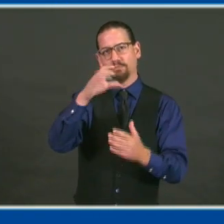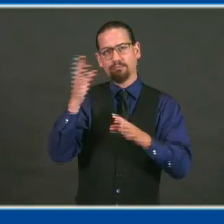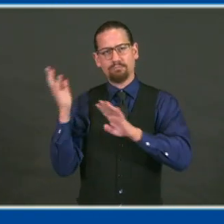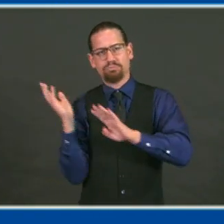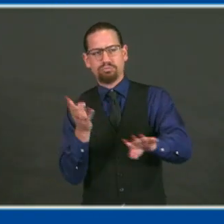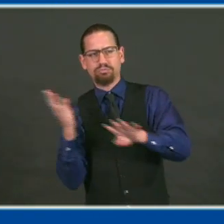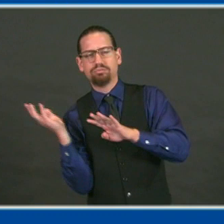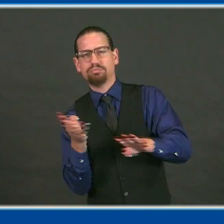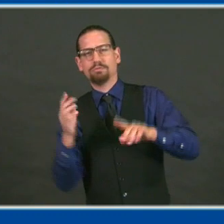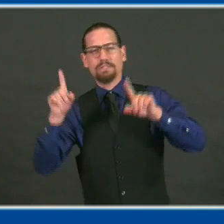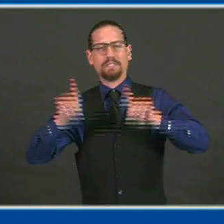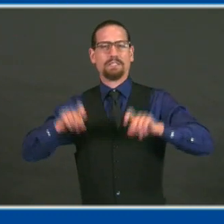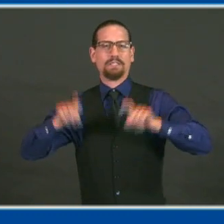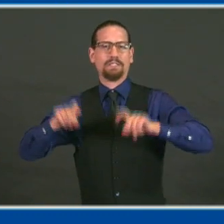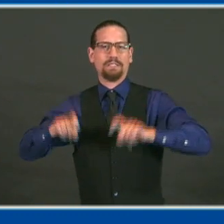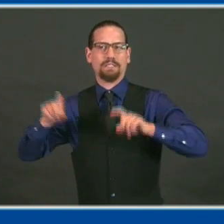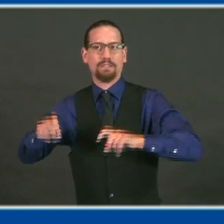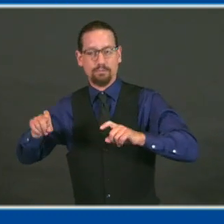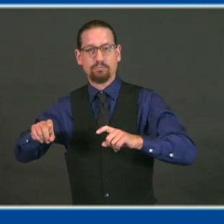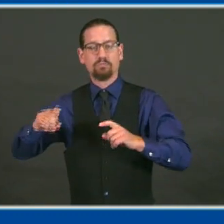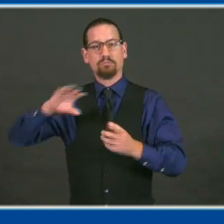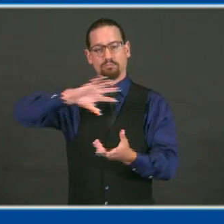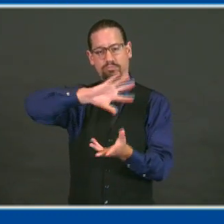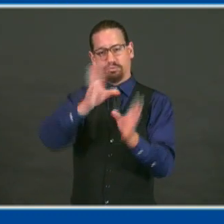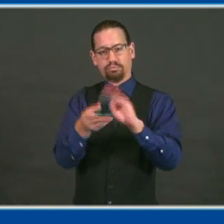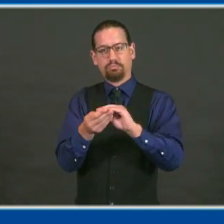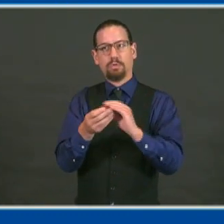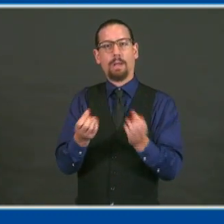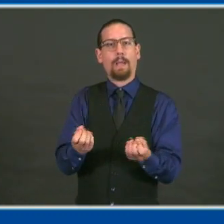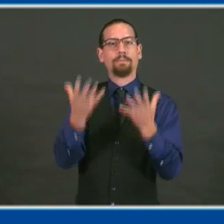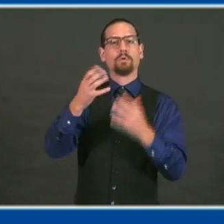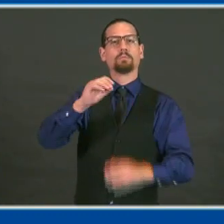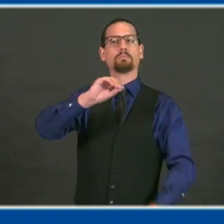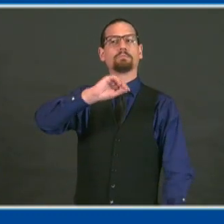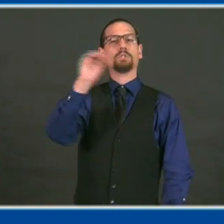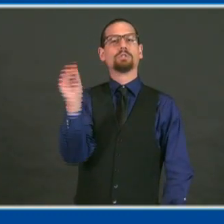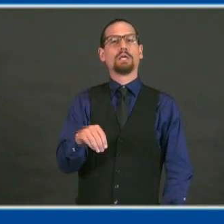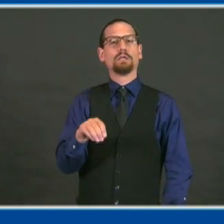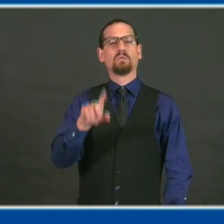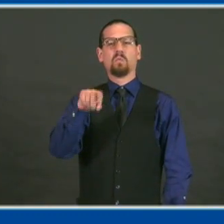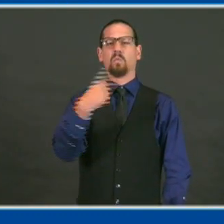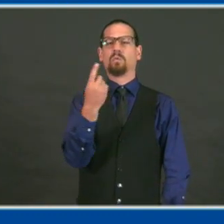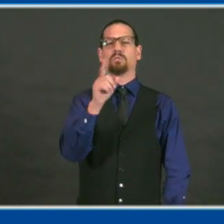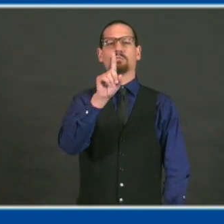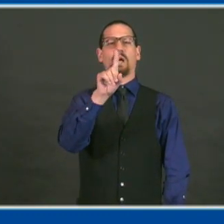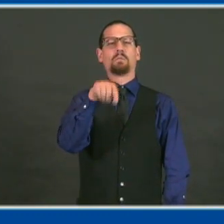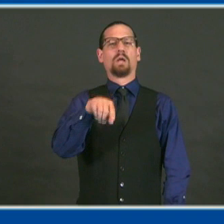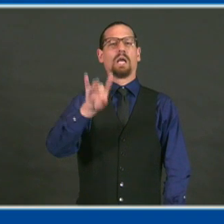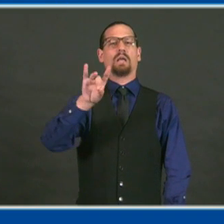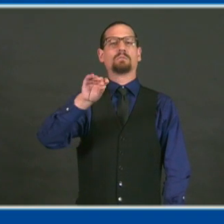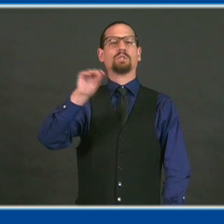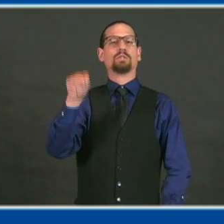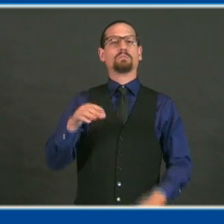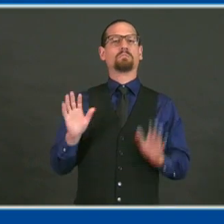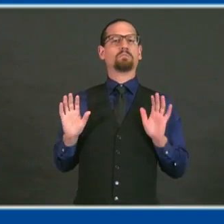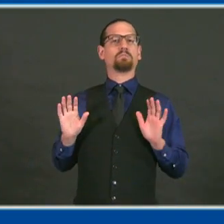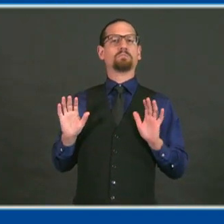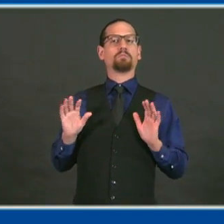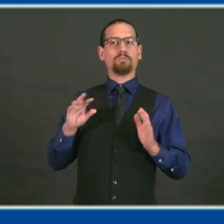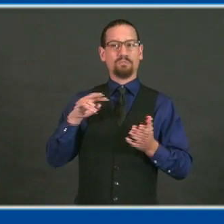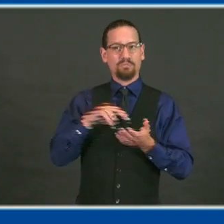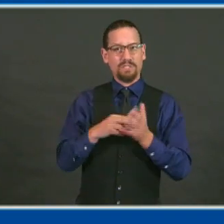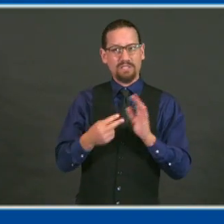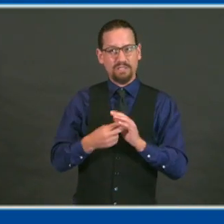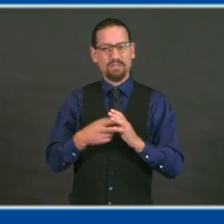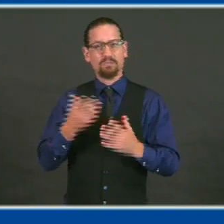positive of 1.8. That means we saw 86 new cases and,